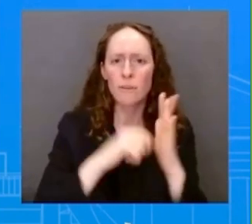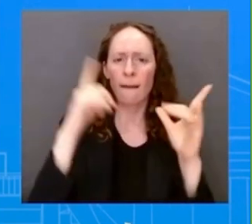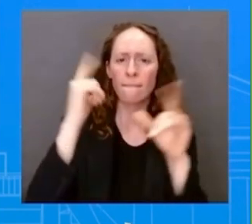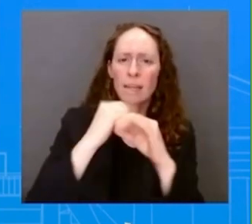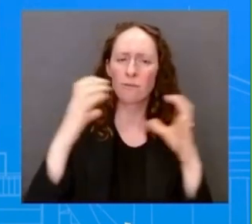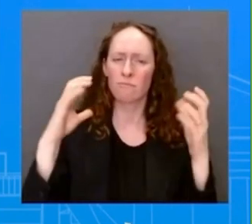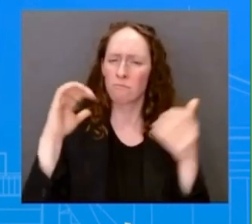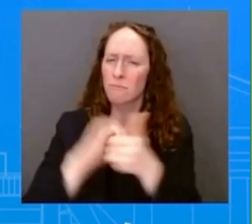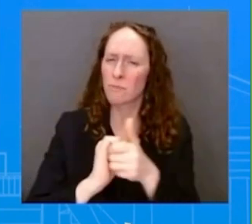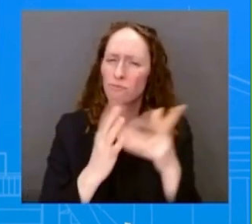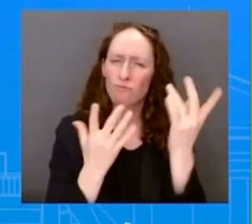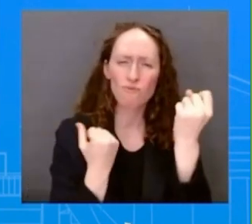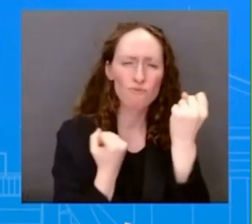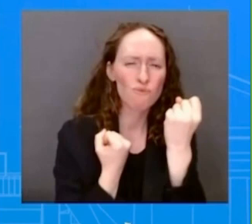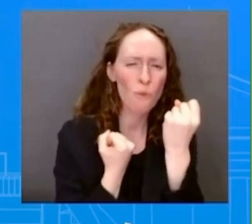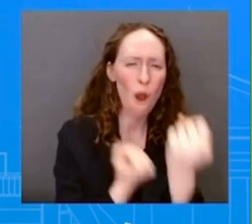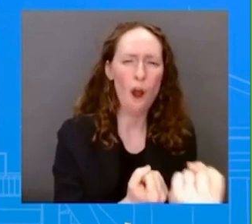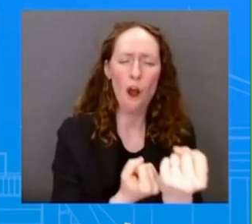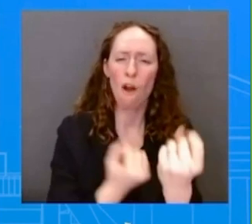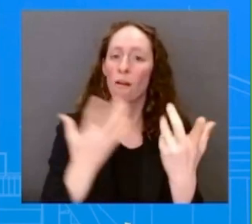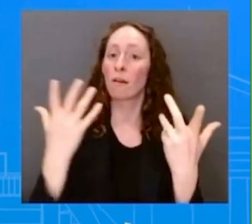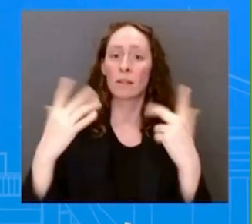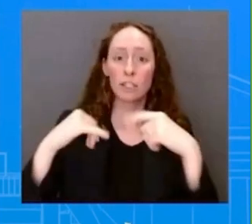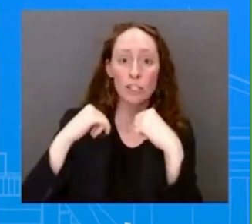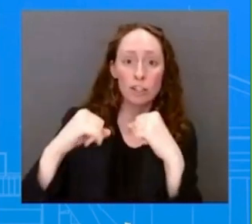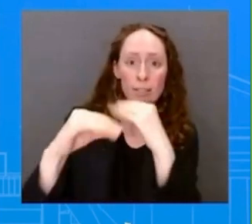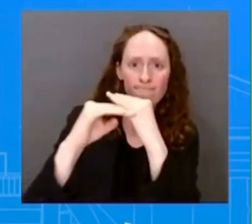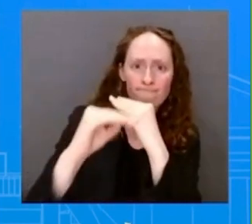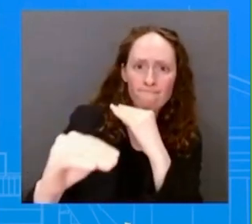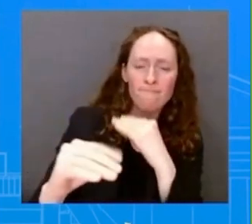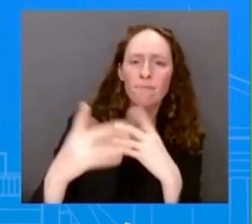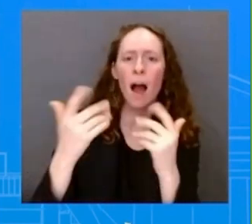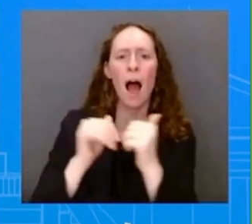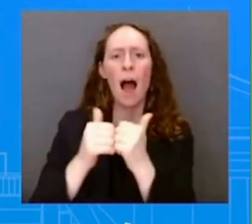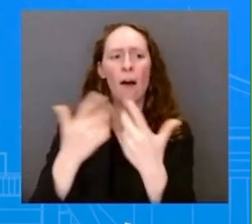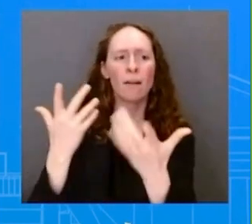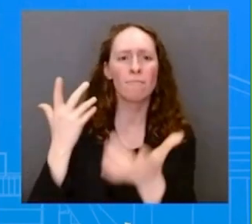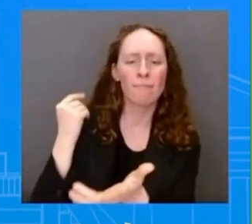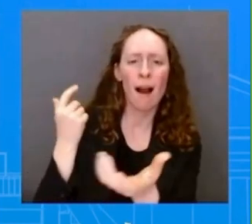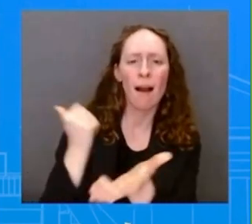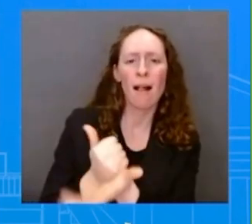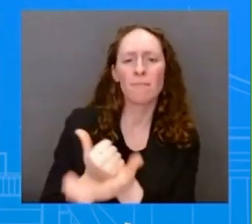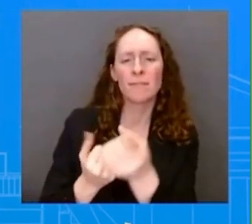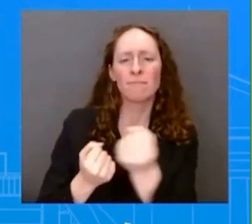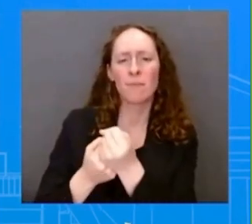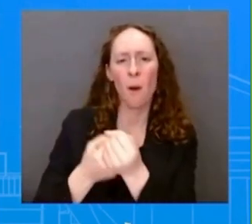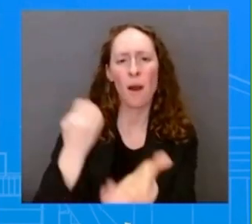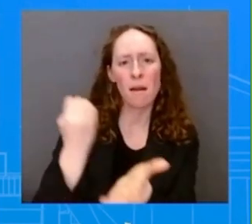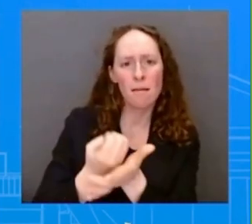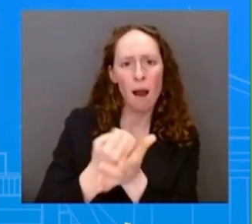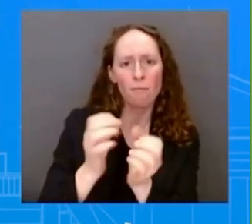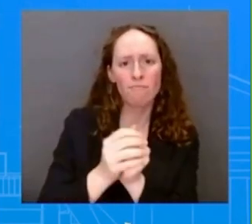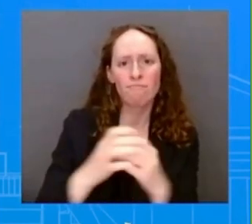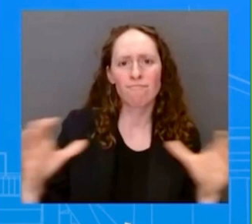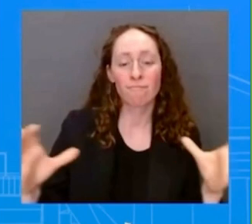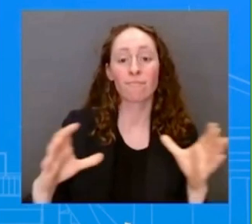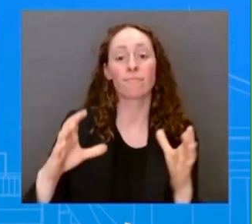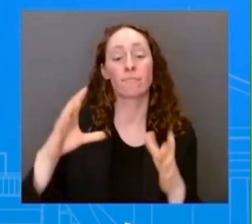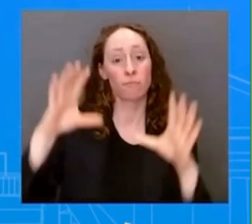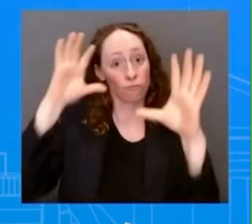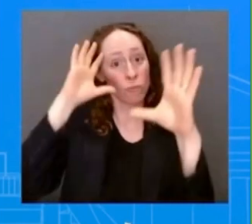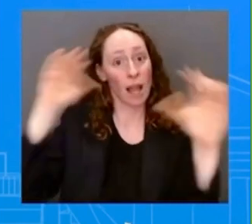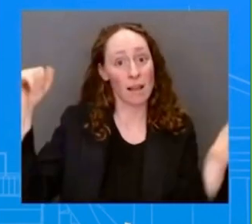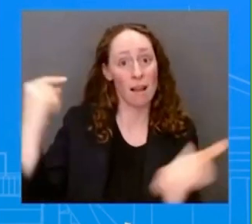economic growth. President Akufo Addo hosted the vice president at a state banquet which a number of